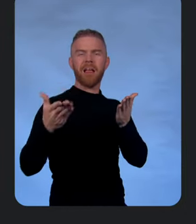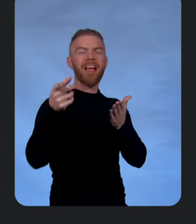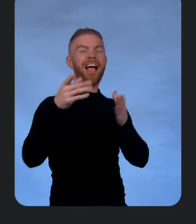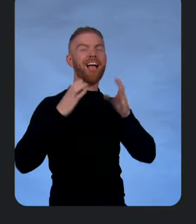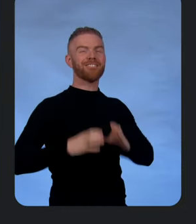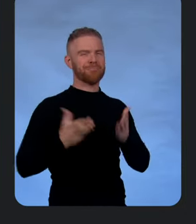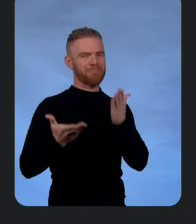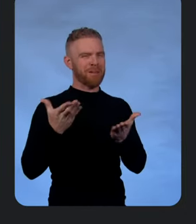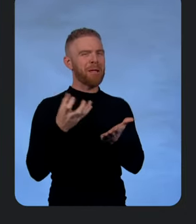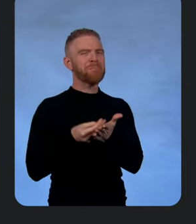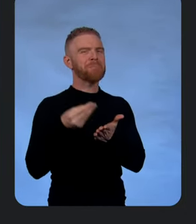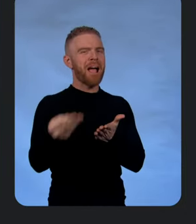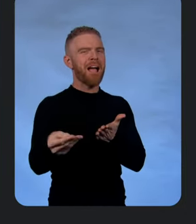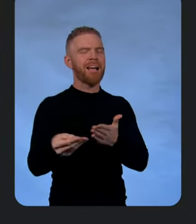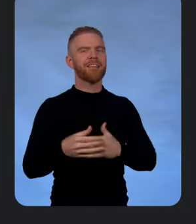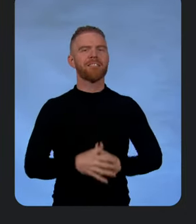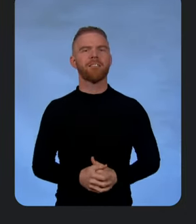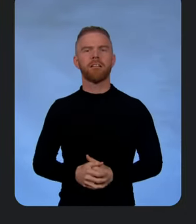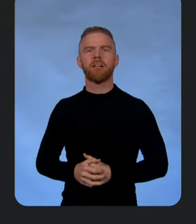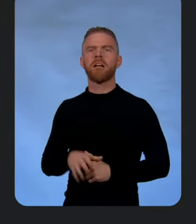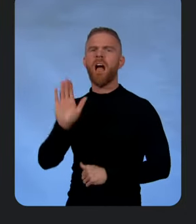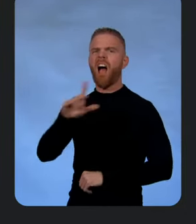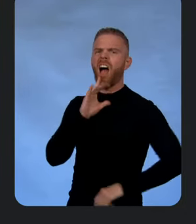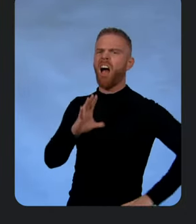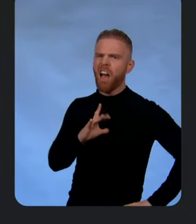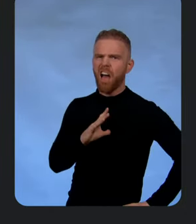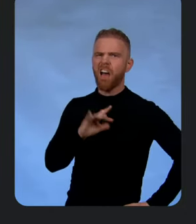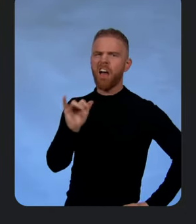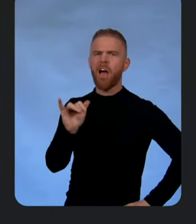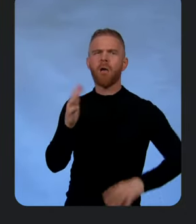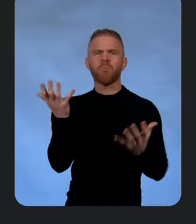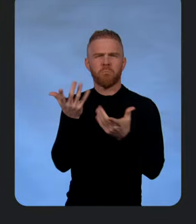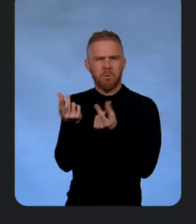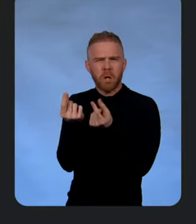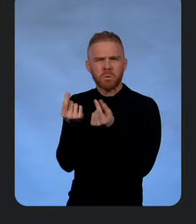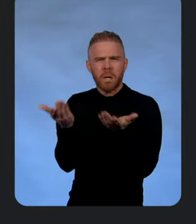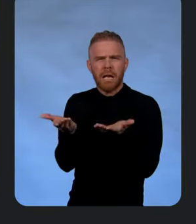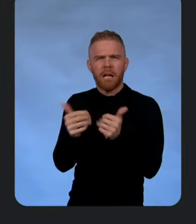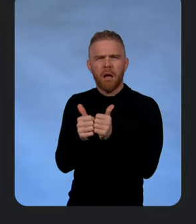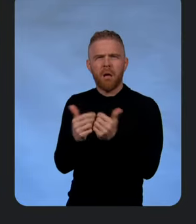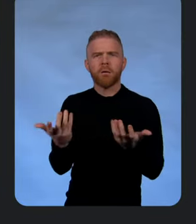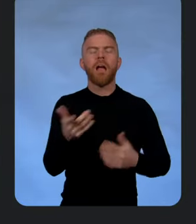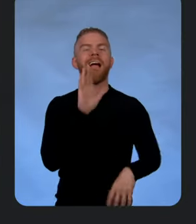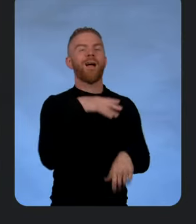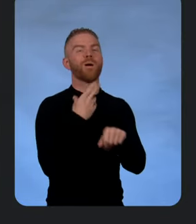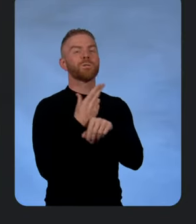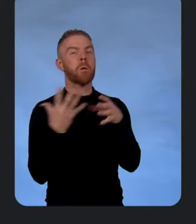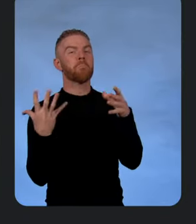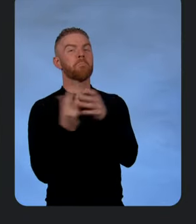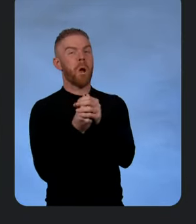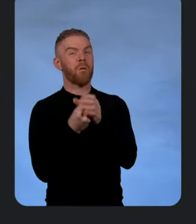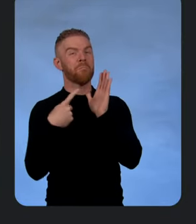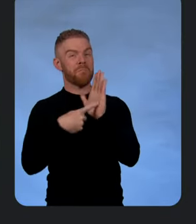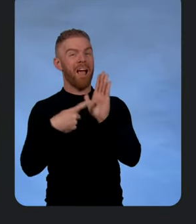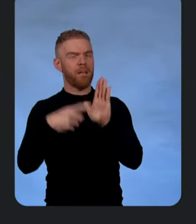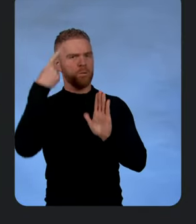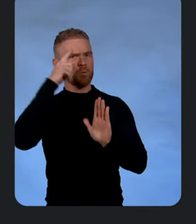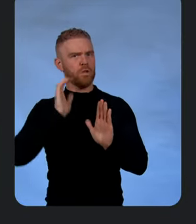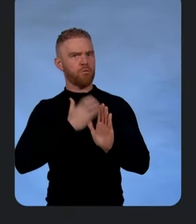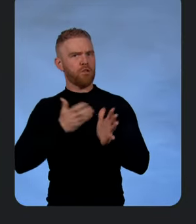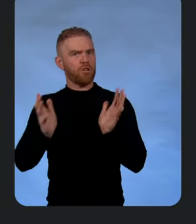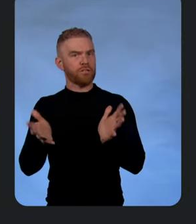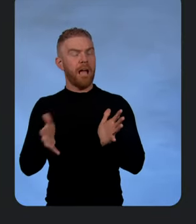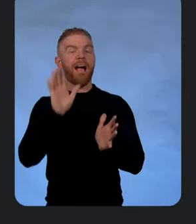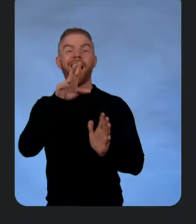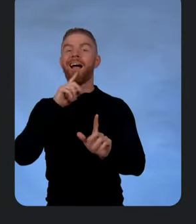All right. That's really cool. But then how did this actually happen? What did you do here? So we used a multimodal model for our chat, but the key is